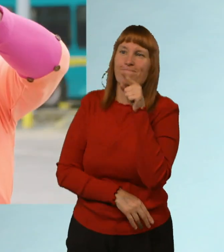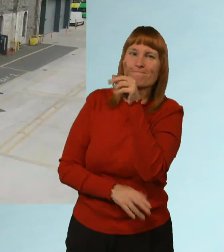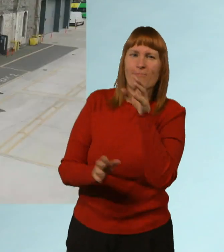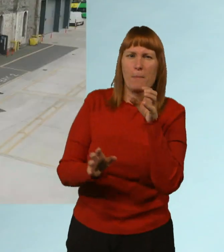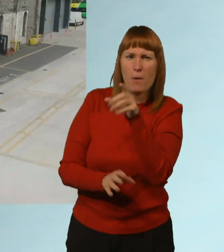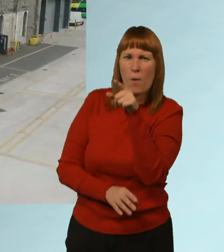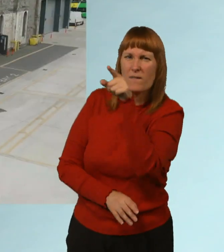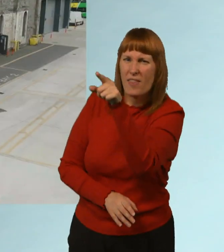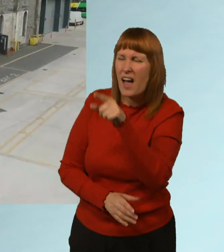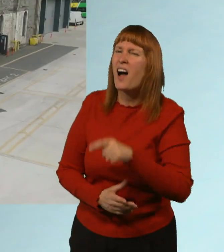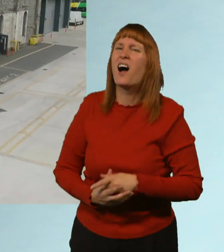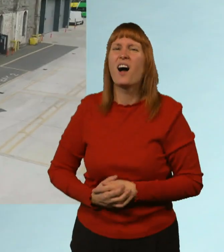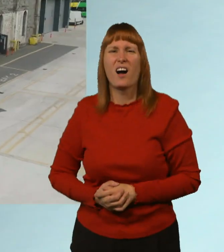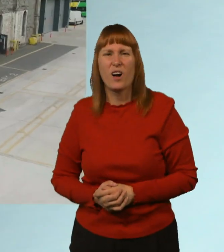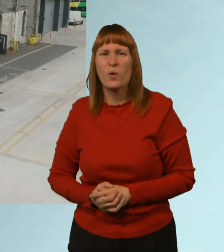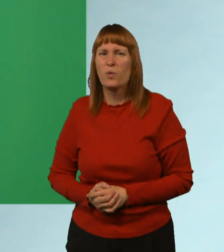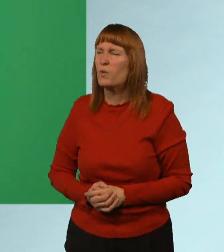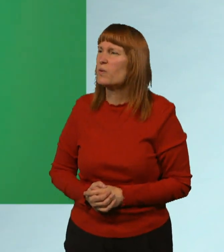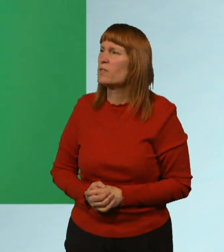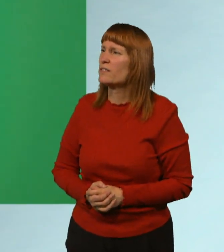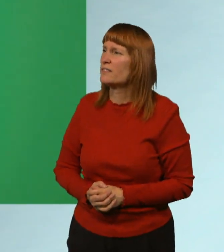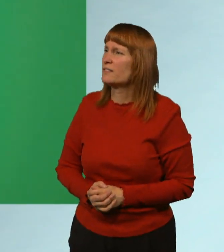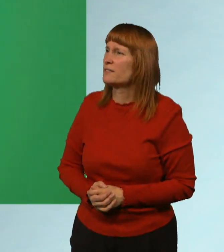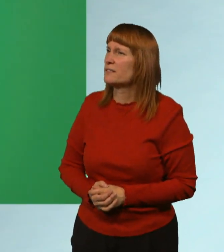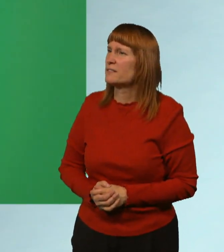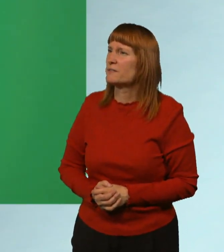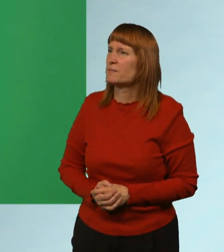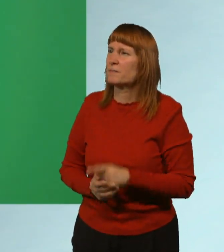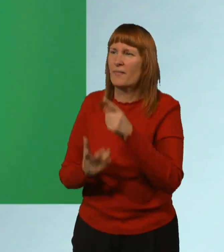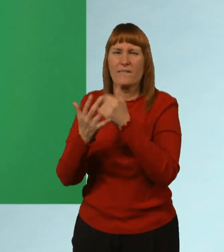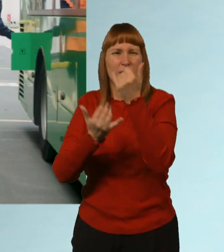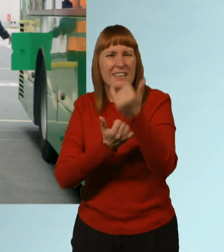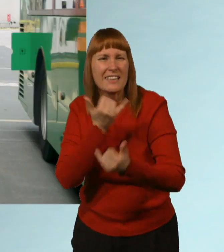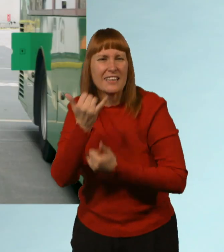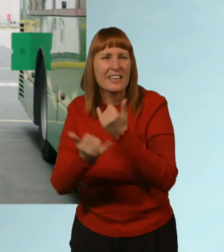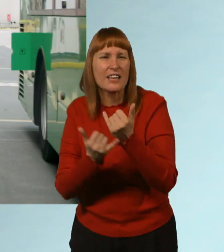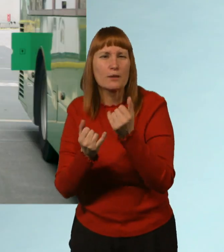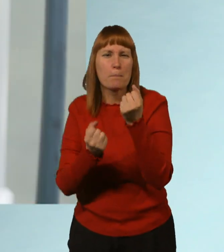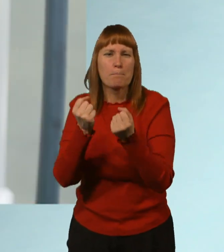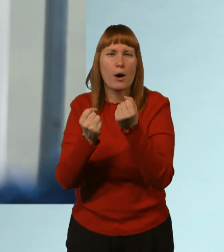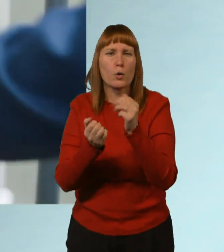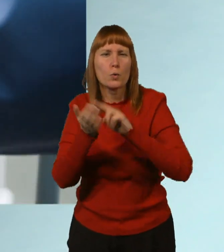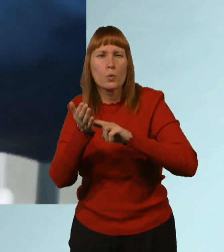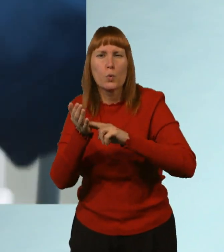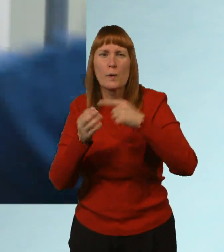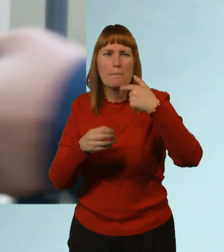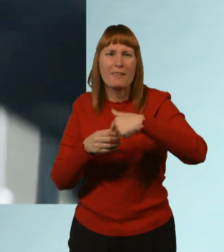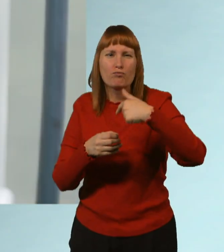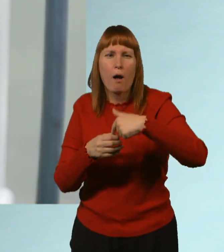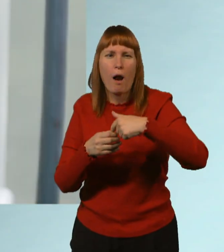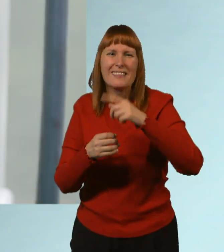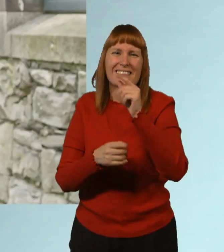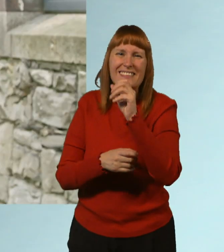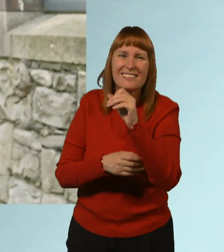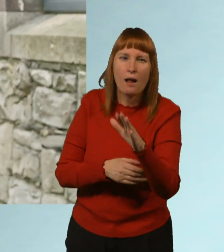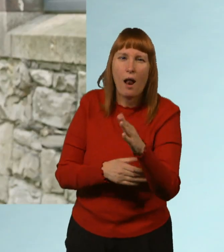over there! Huh? Now for years, the buses have been powered using petrol and diesel. Oh! Otherwise